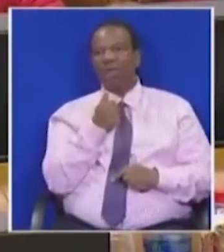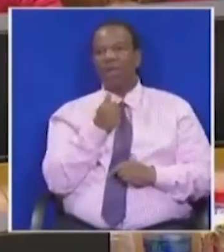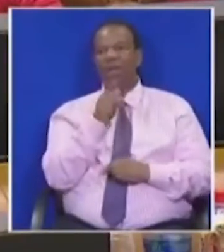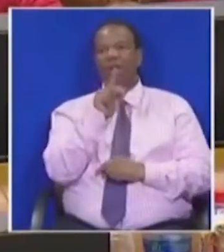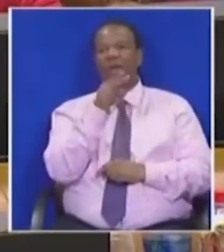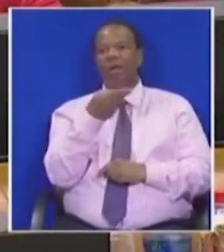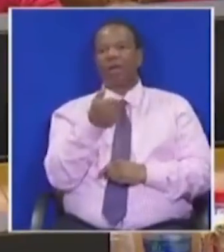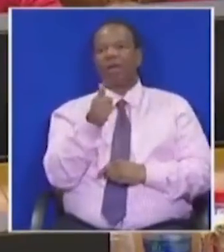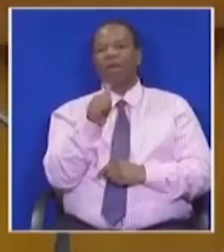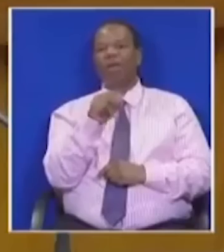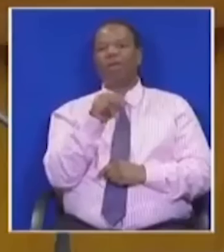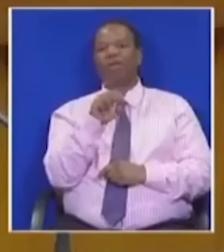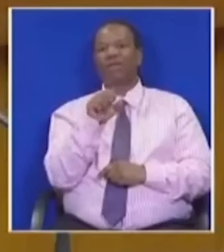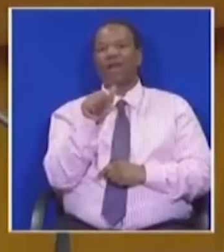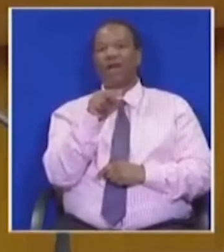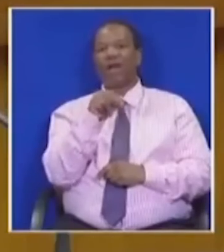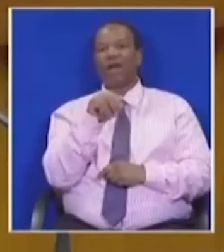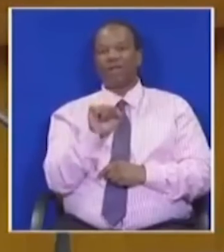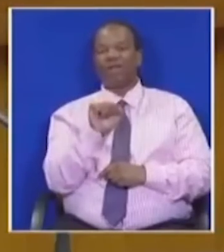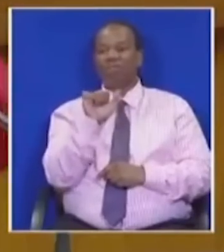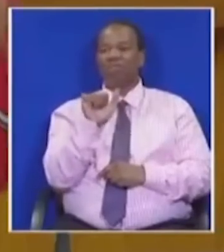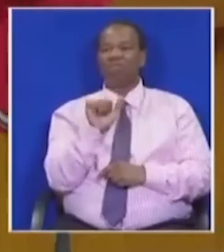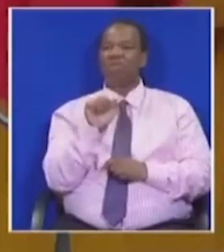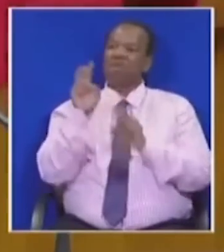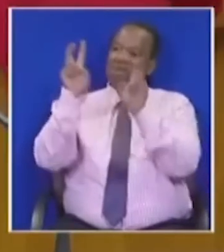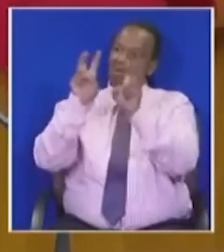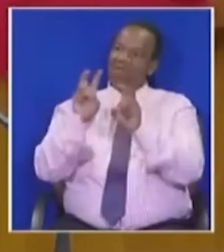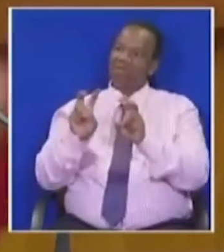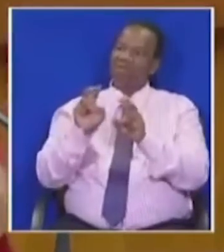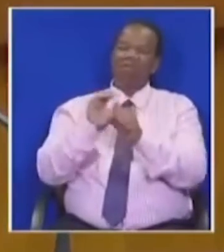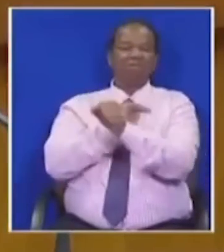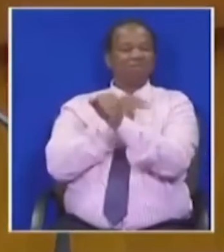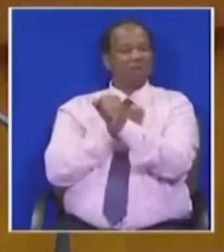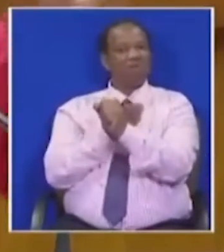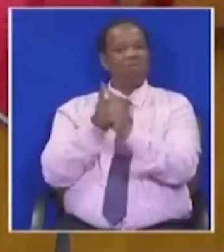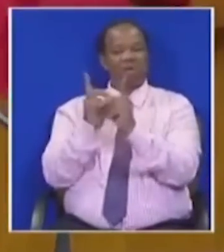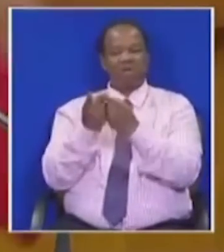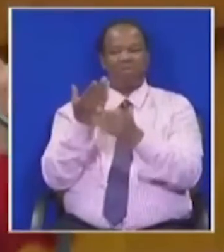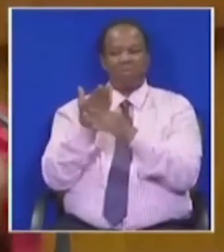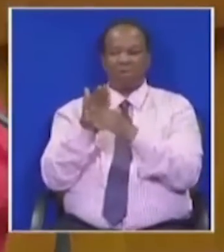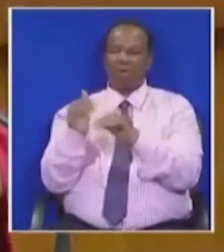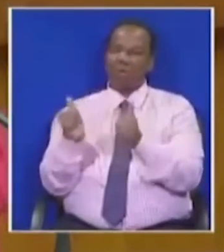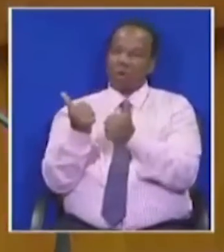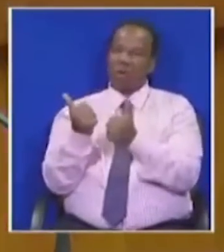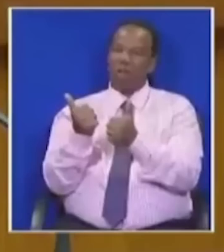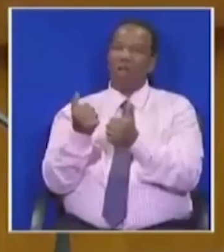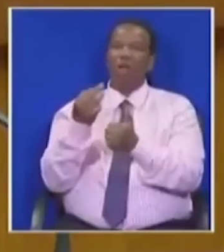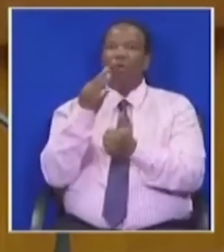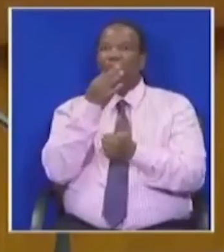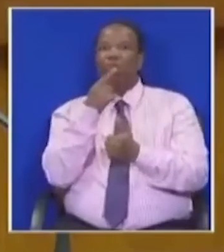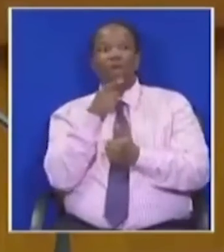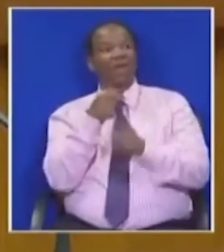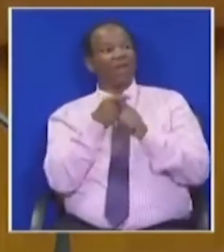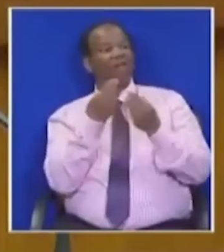you are doing very well in the Energy Department. We are unable to say so because of the things you said during